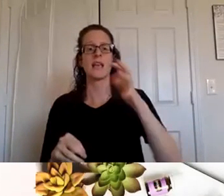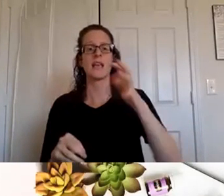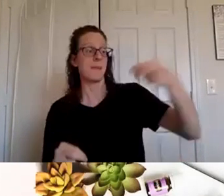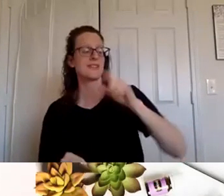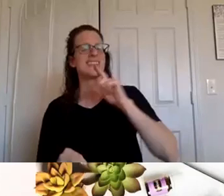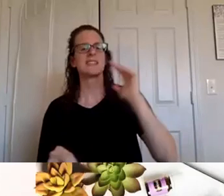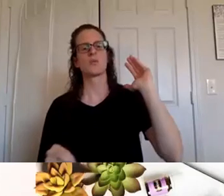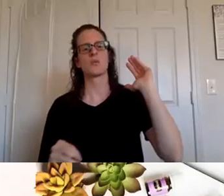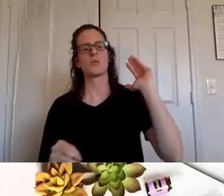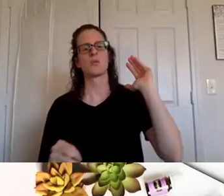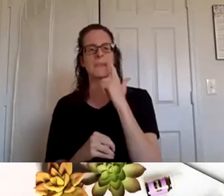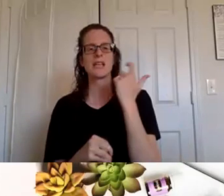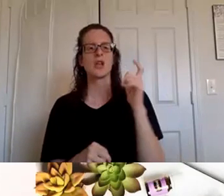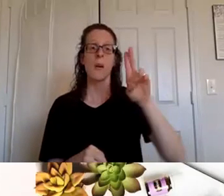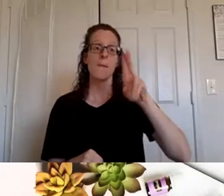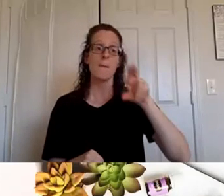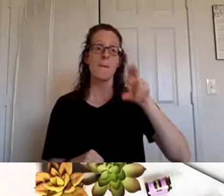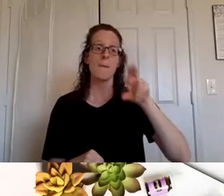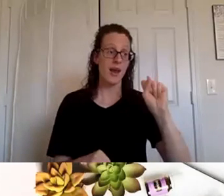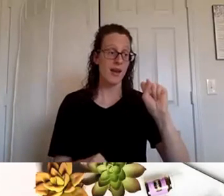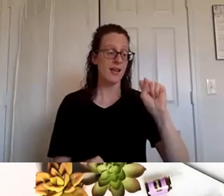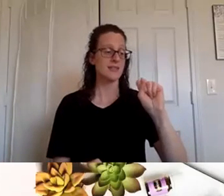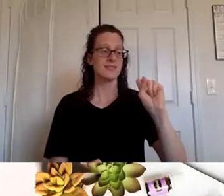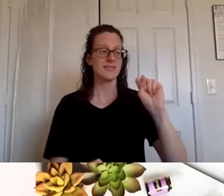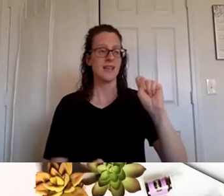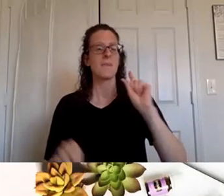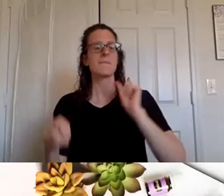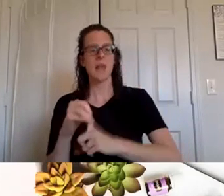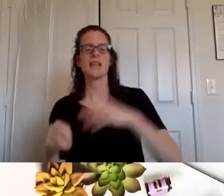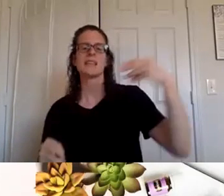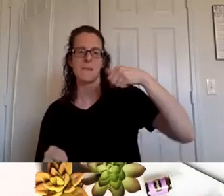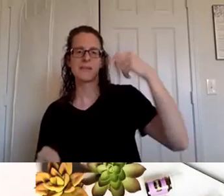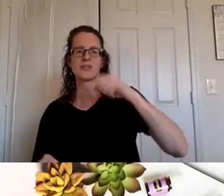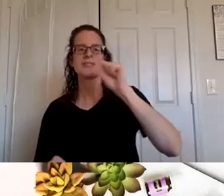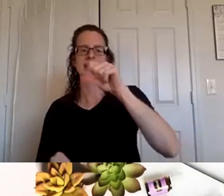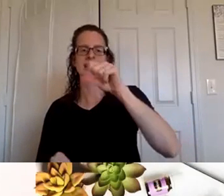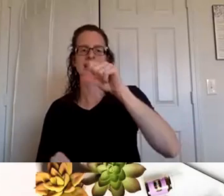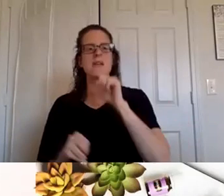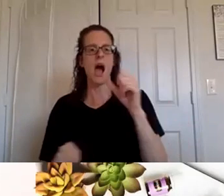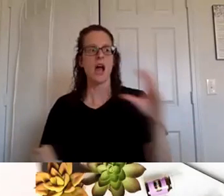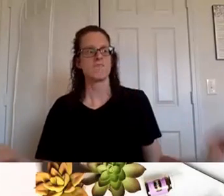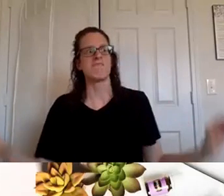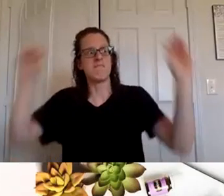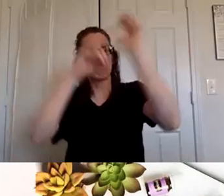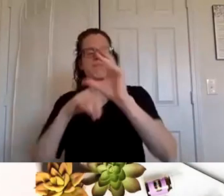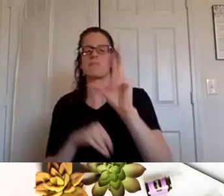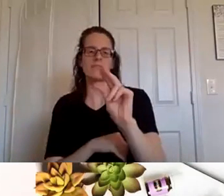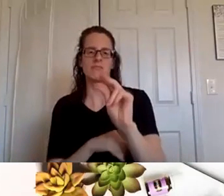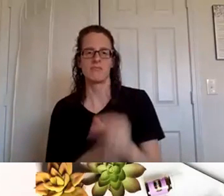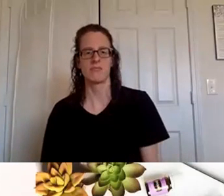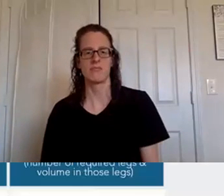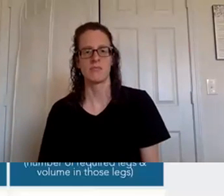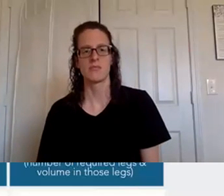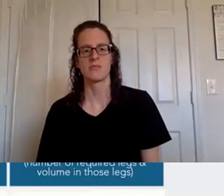because you're getting a bonus already you know but you still get some of that commission if that makes sense so